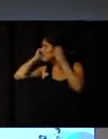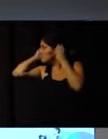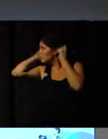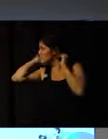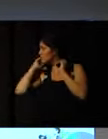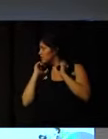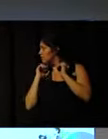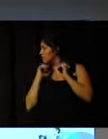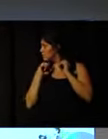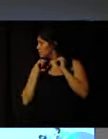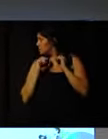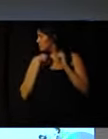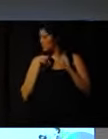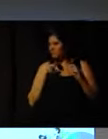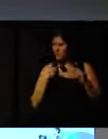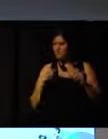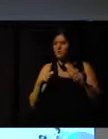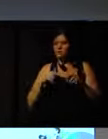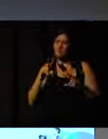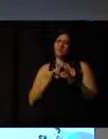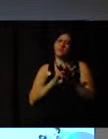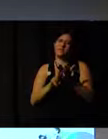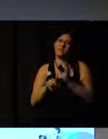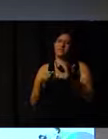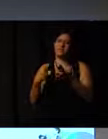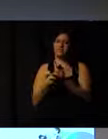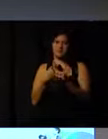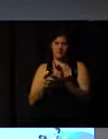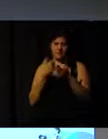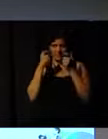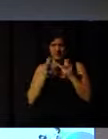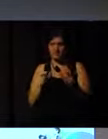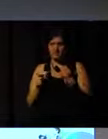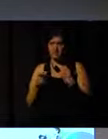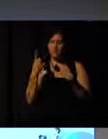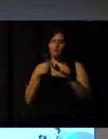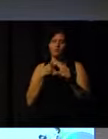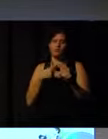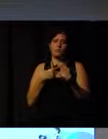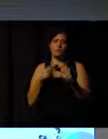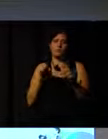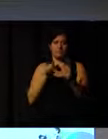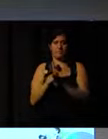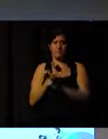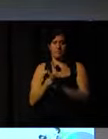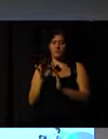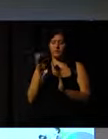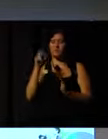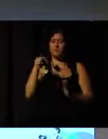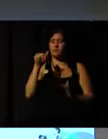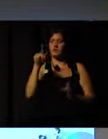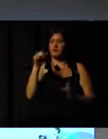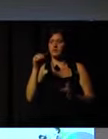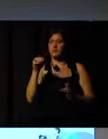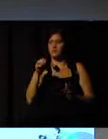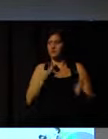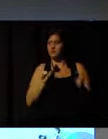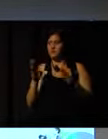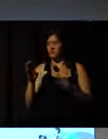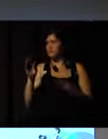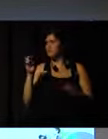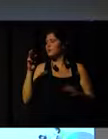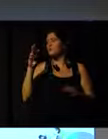We have several interesting questions. I have a question from